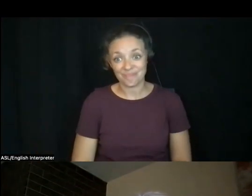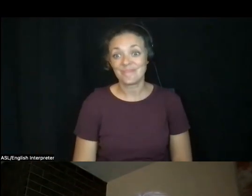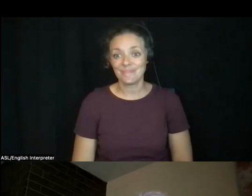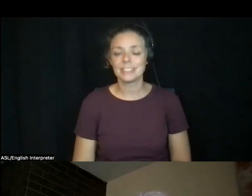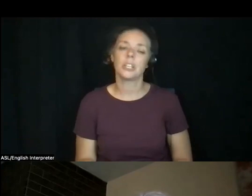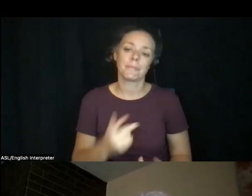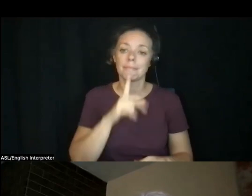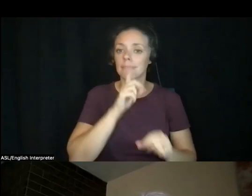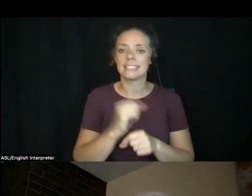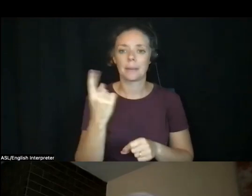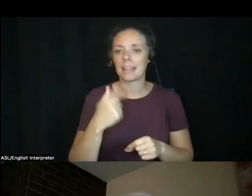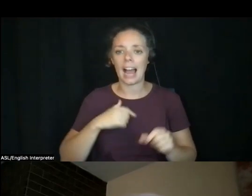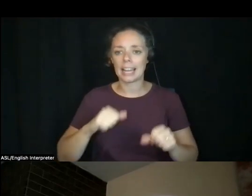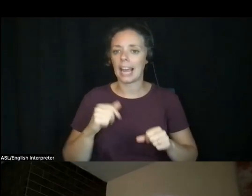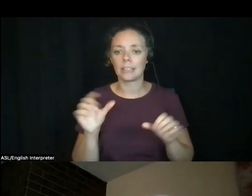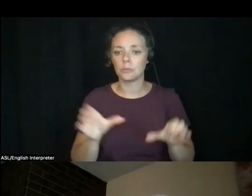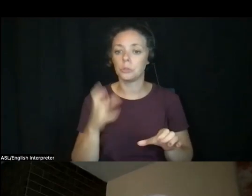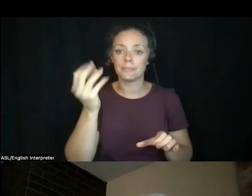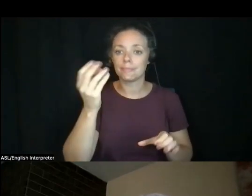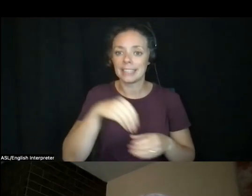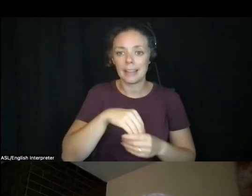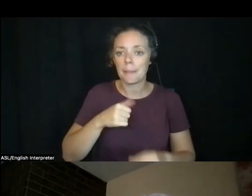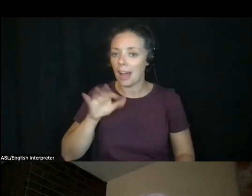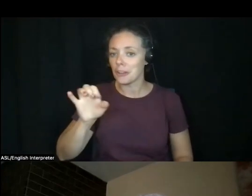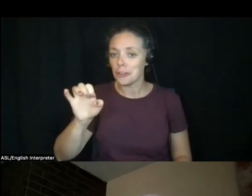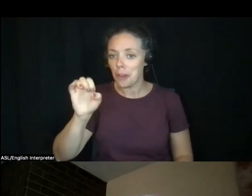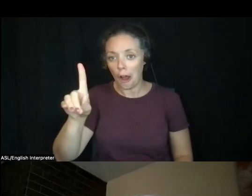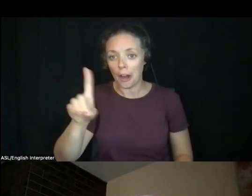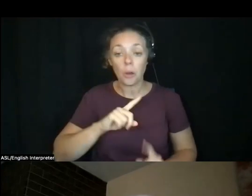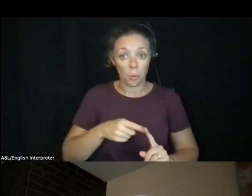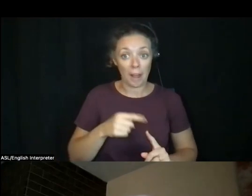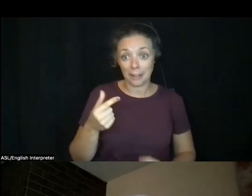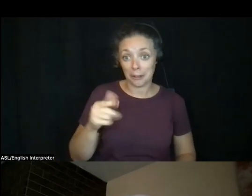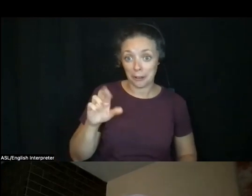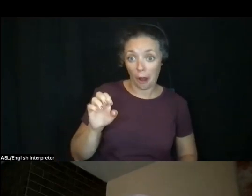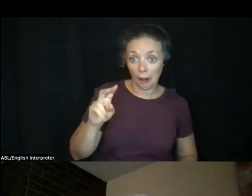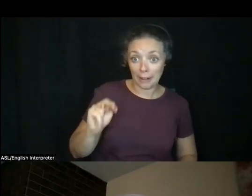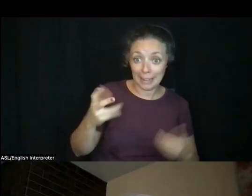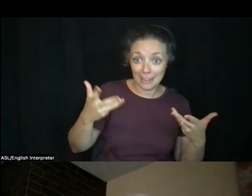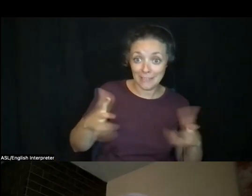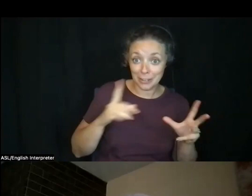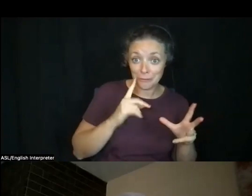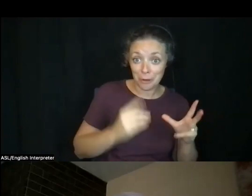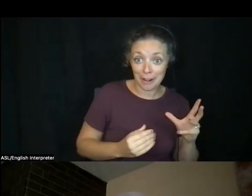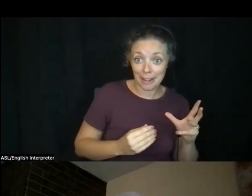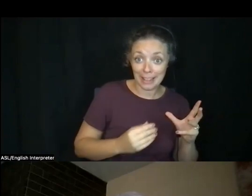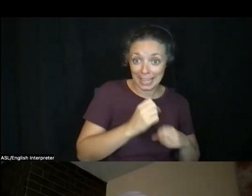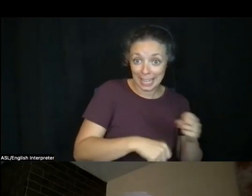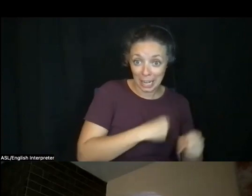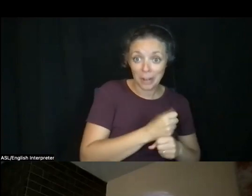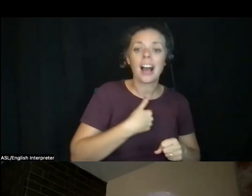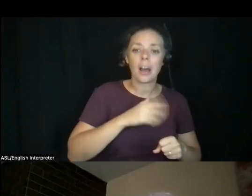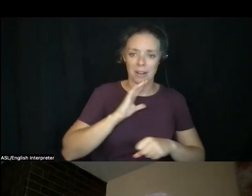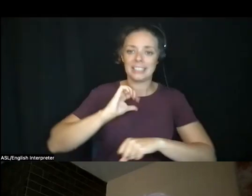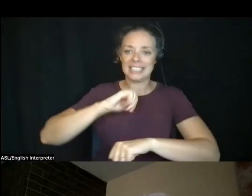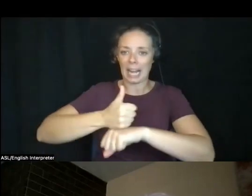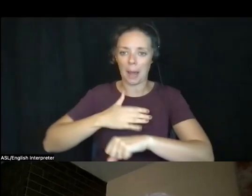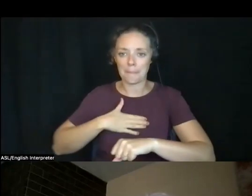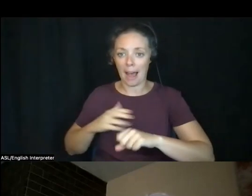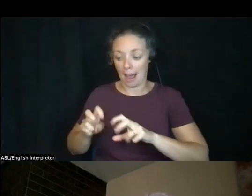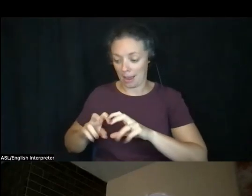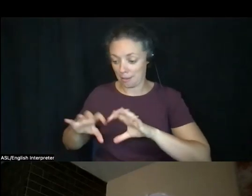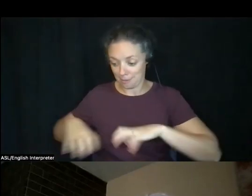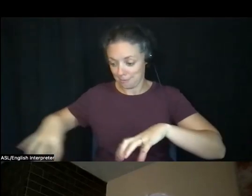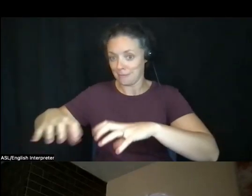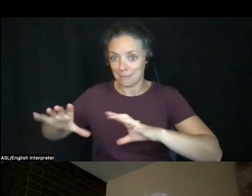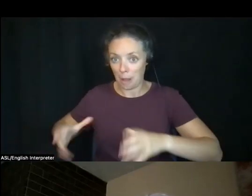do out in my yard. When my gardens are done for the year, I set up my little beehive brick kiln on top of the garden